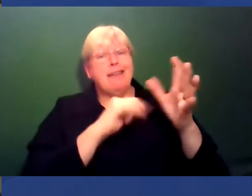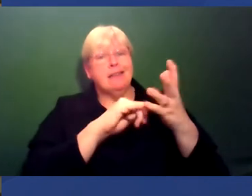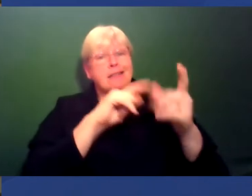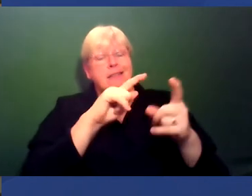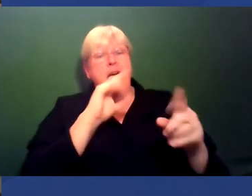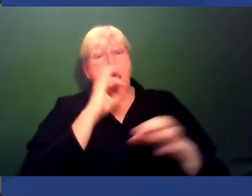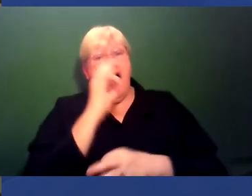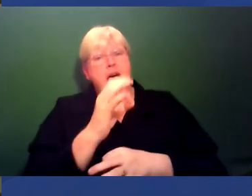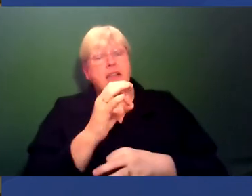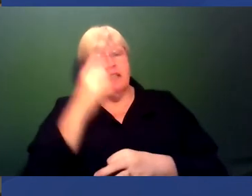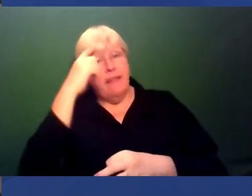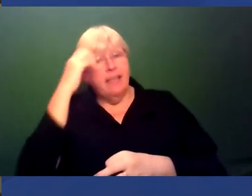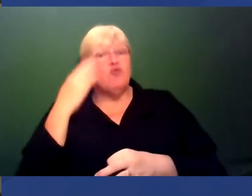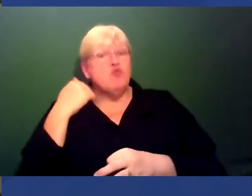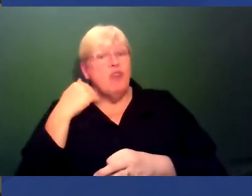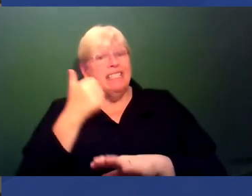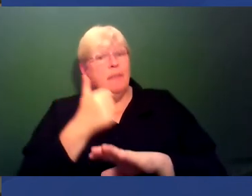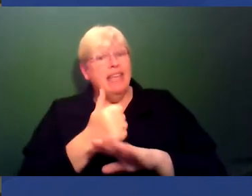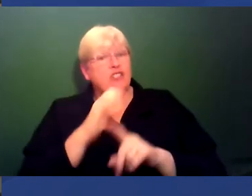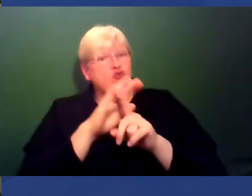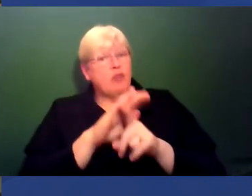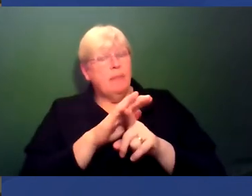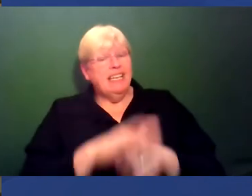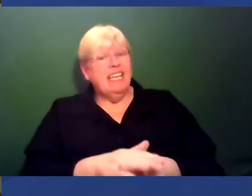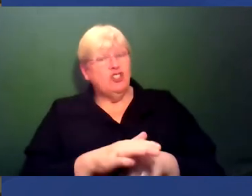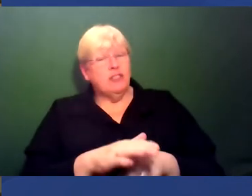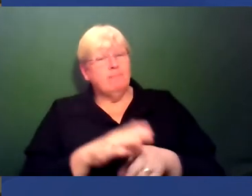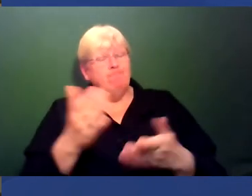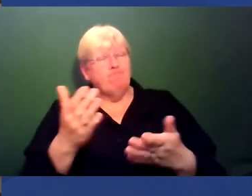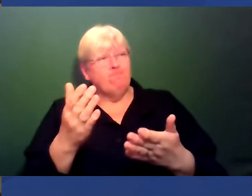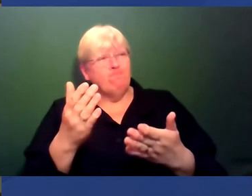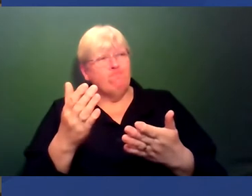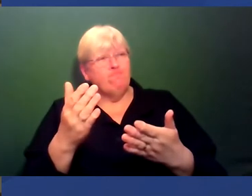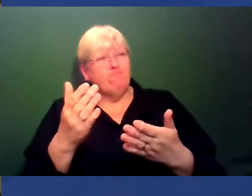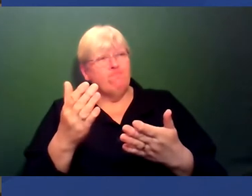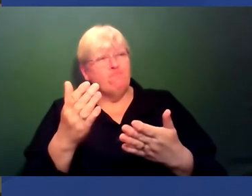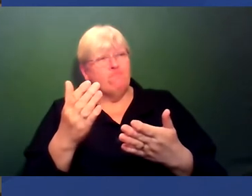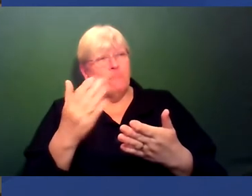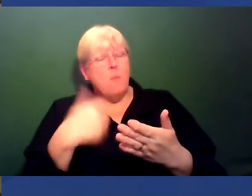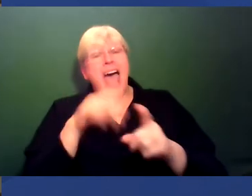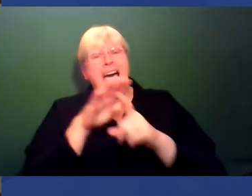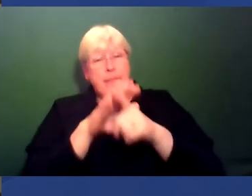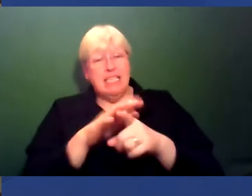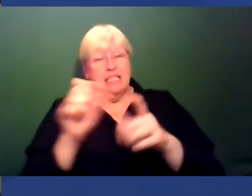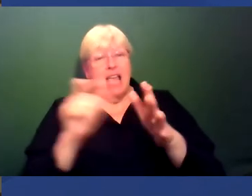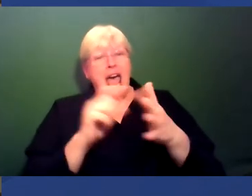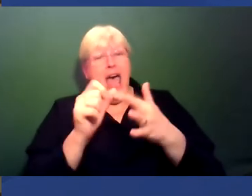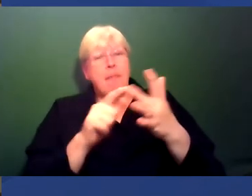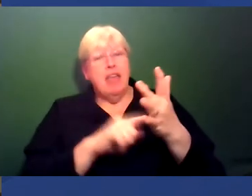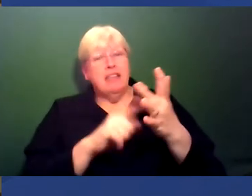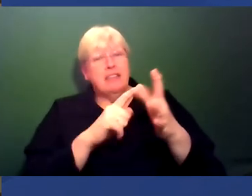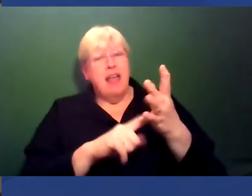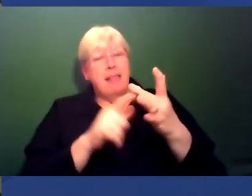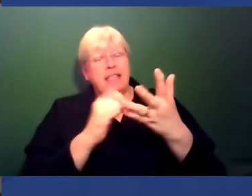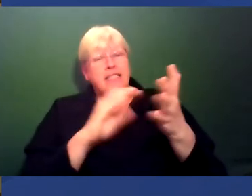do you think race-based discrimination is a constitutive element of capitalism? Do you think racist behaviour is a